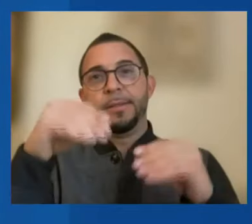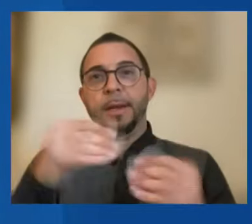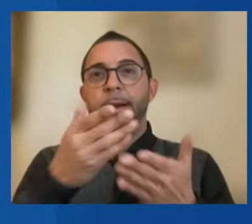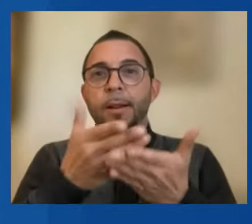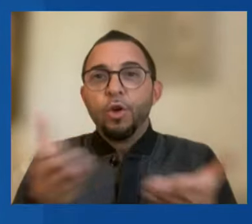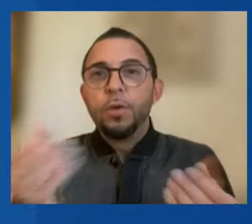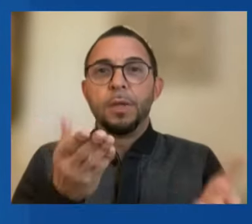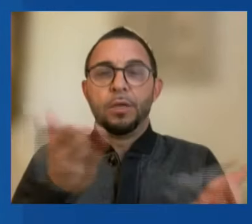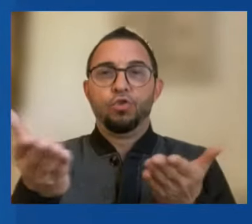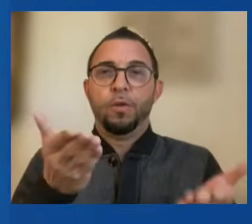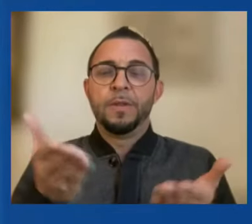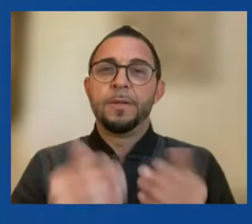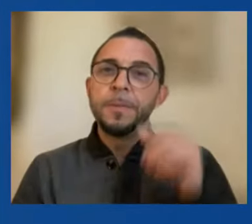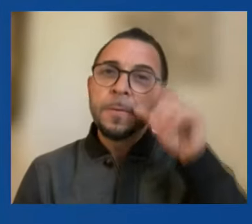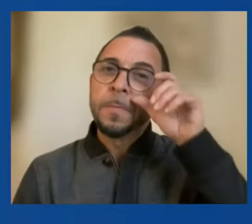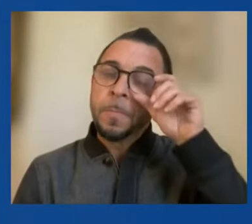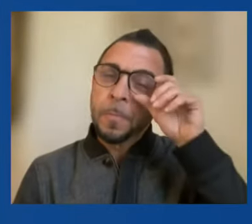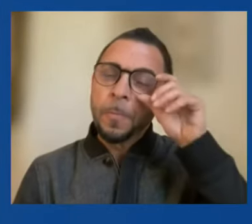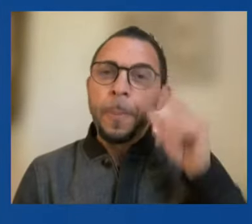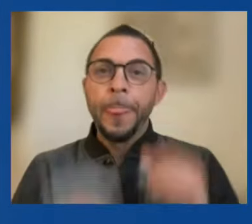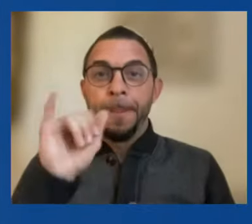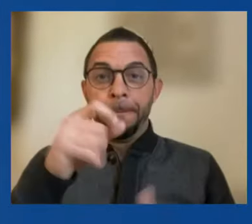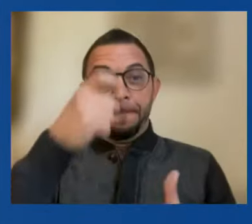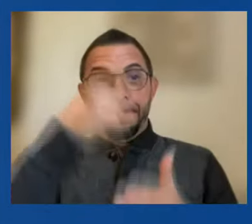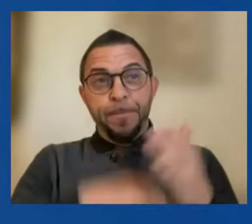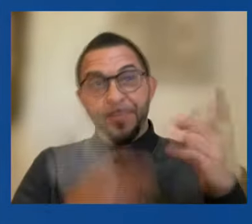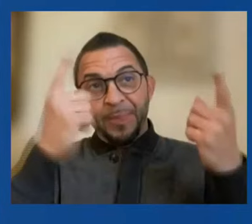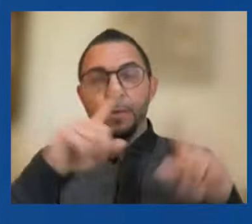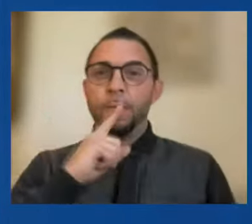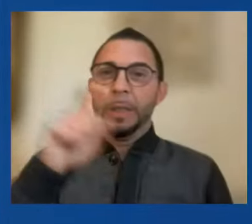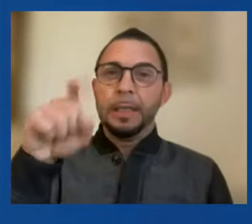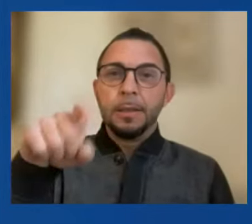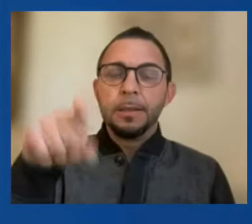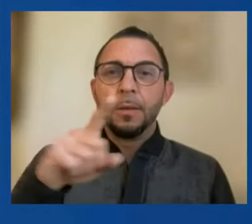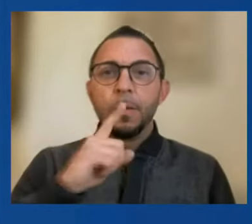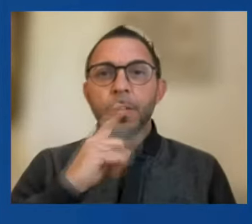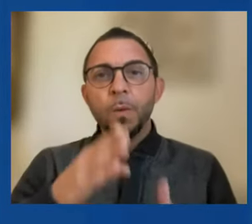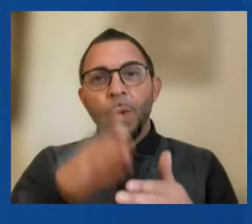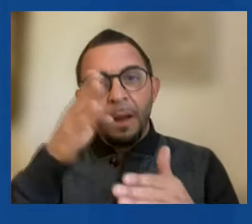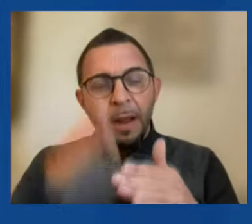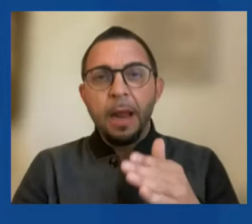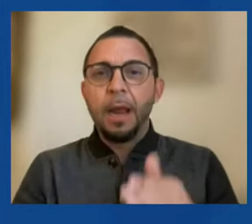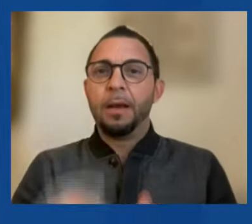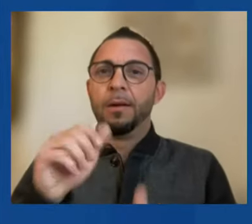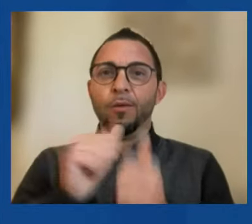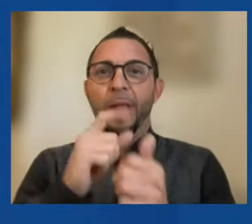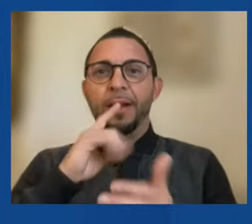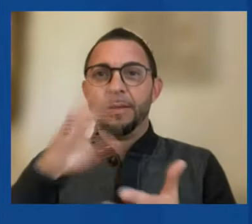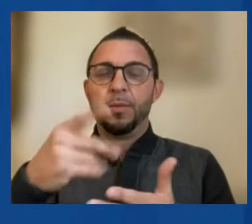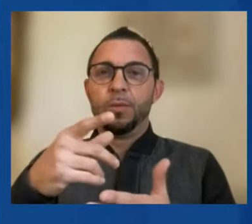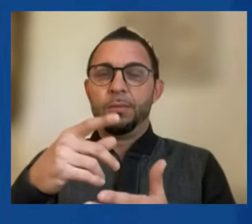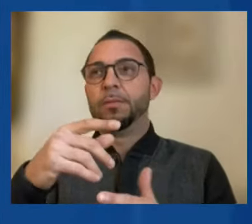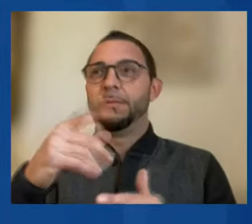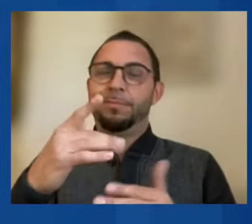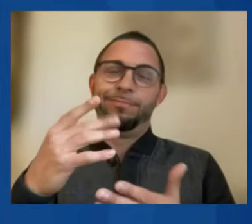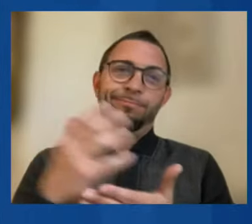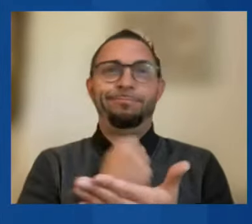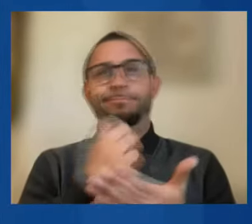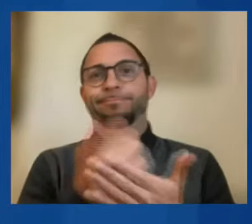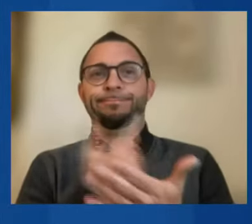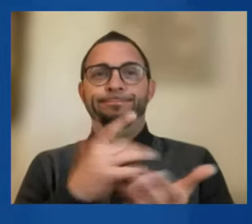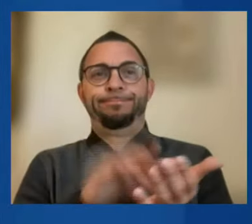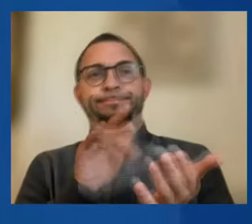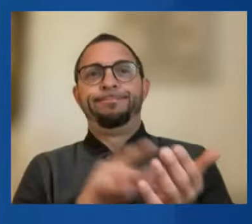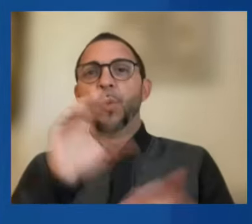This tax deal is necessary to end the race to the bottom in corporate taxes and to reform profit